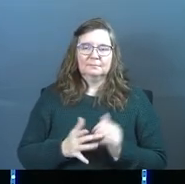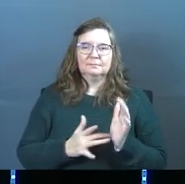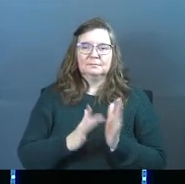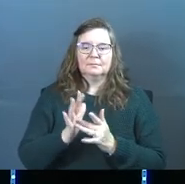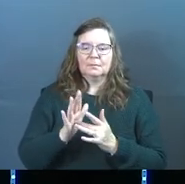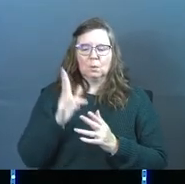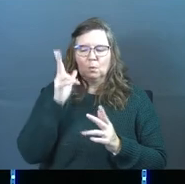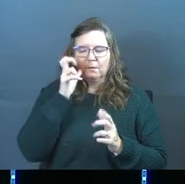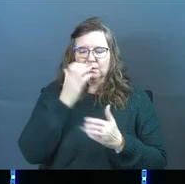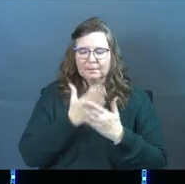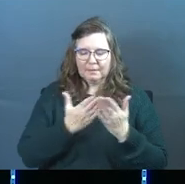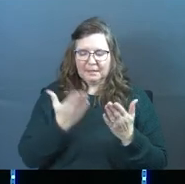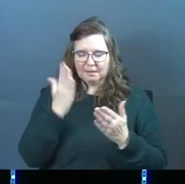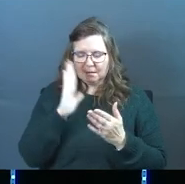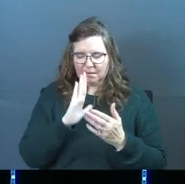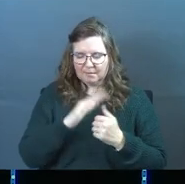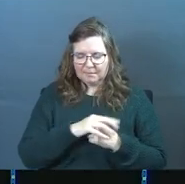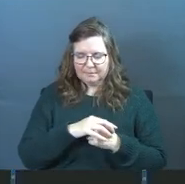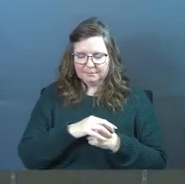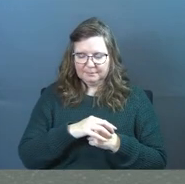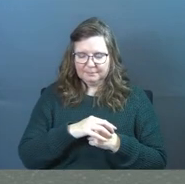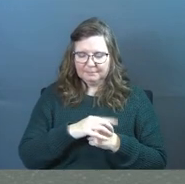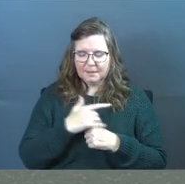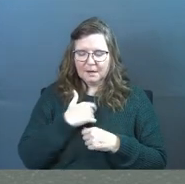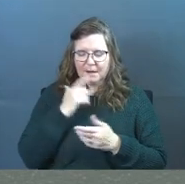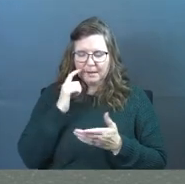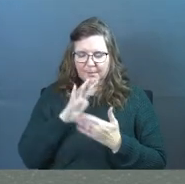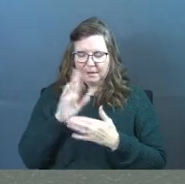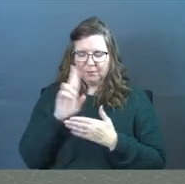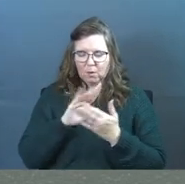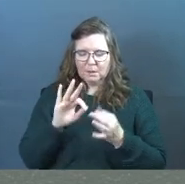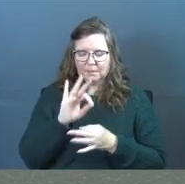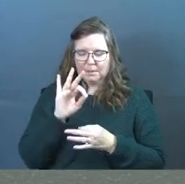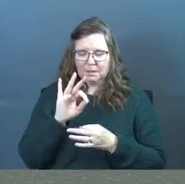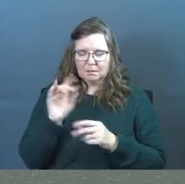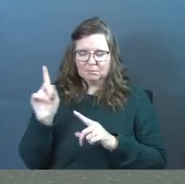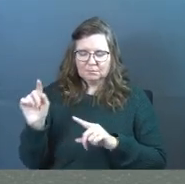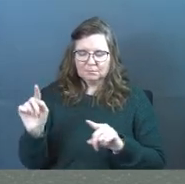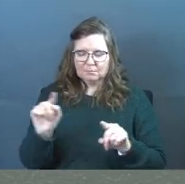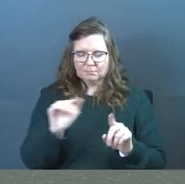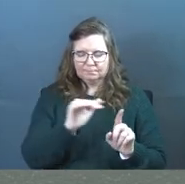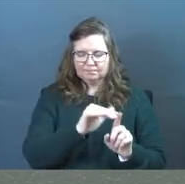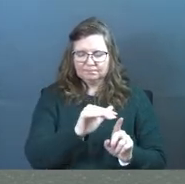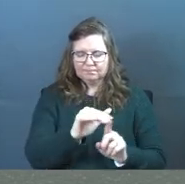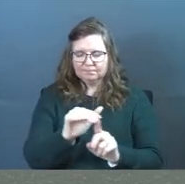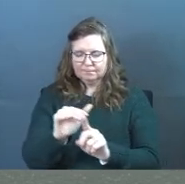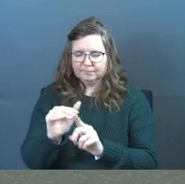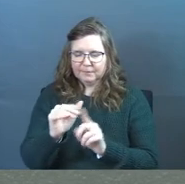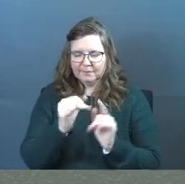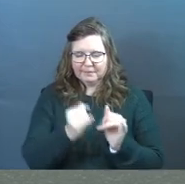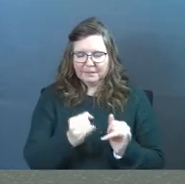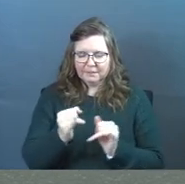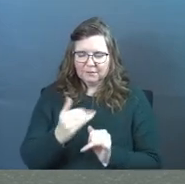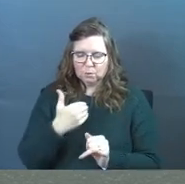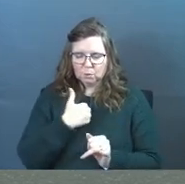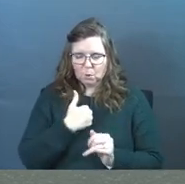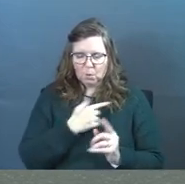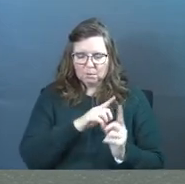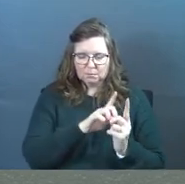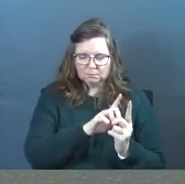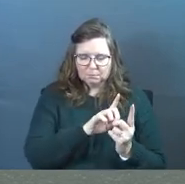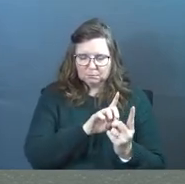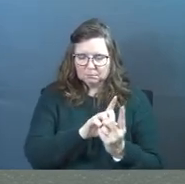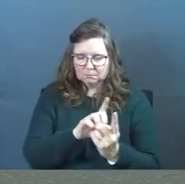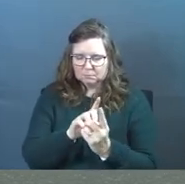Jesus, we've heard some things, God. God, and I believe your Holy Spirit's been going around from individual soul to individual